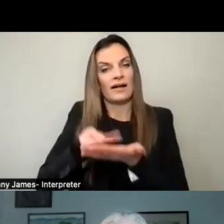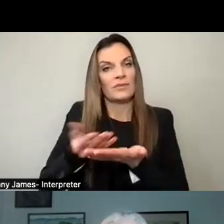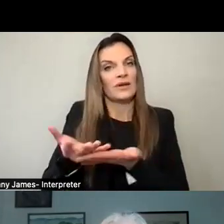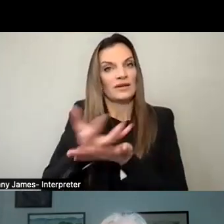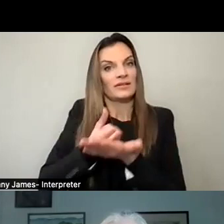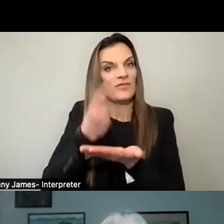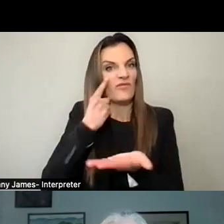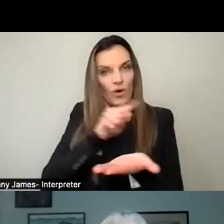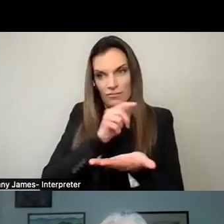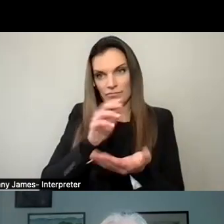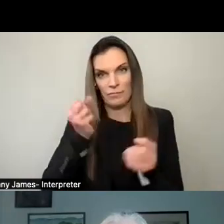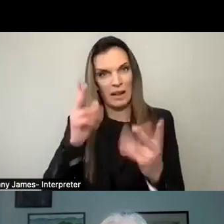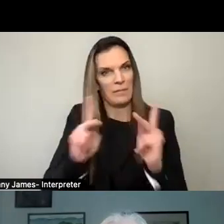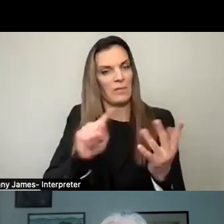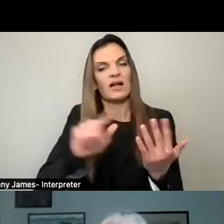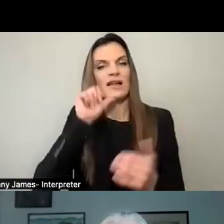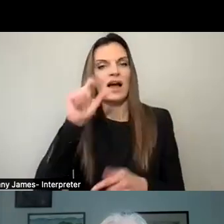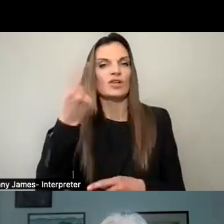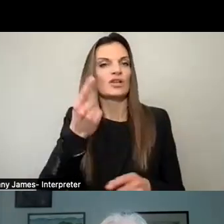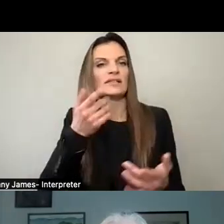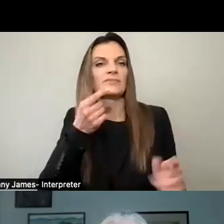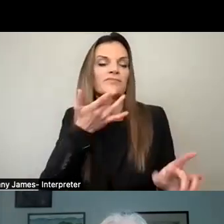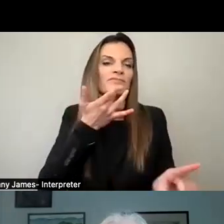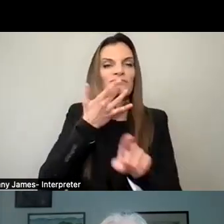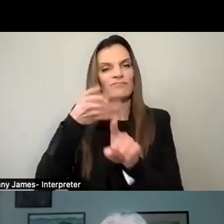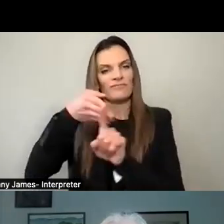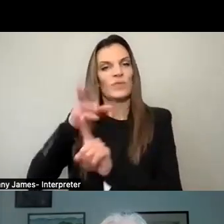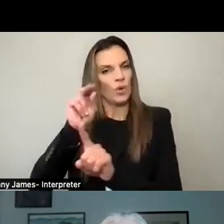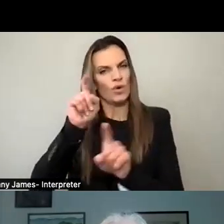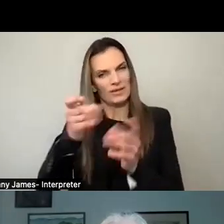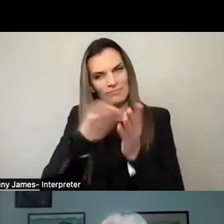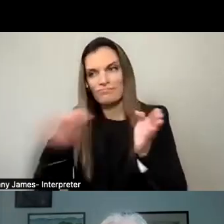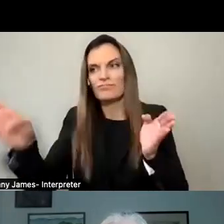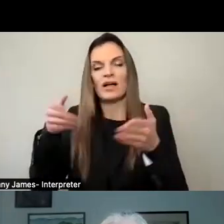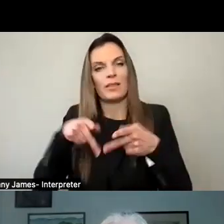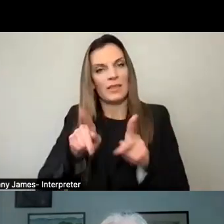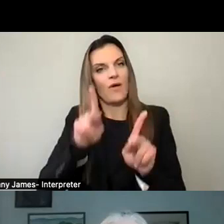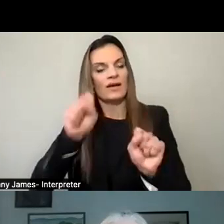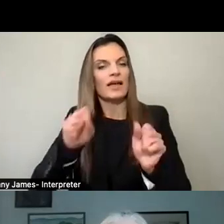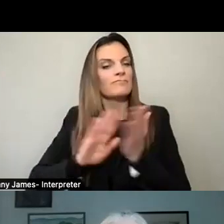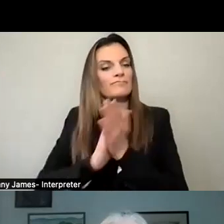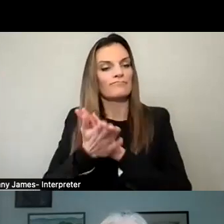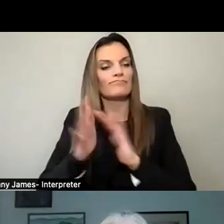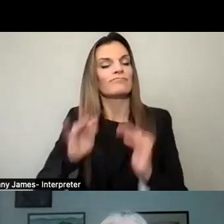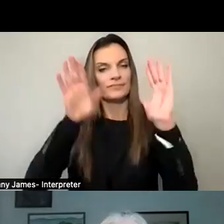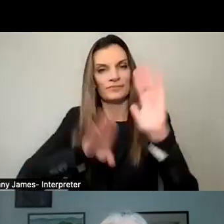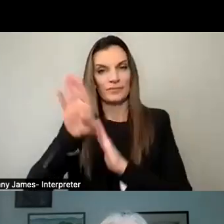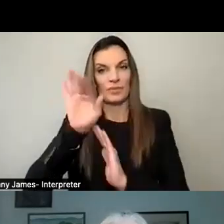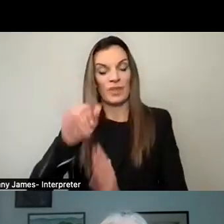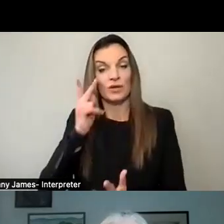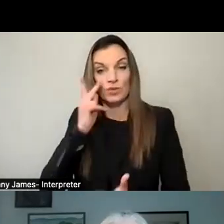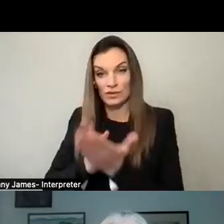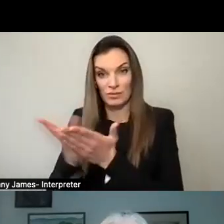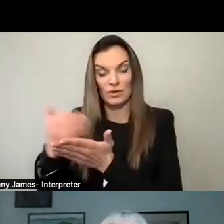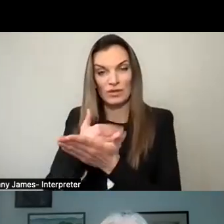not just a few, but everyone in the community and treating everyone equal in every part of our day-to-day lives as a village. That transparency and accountability